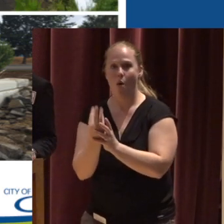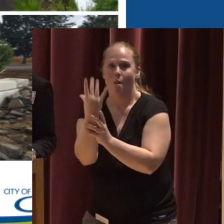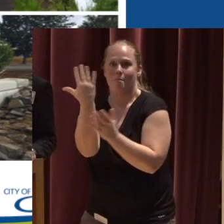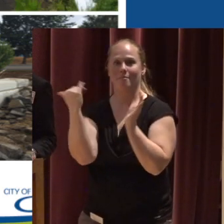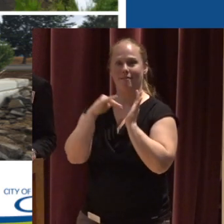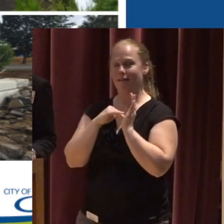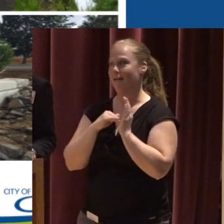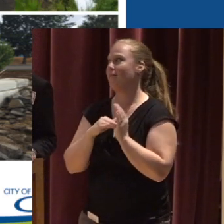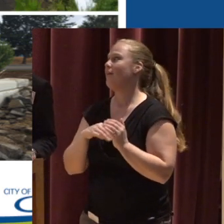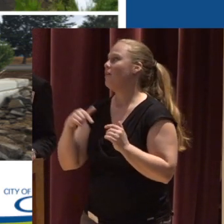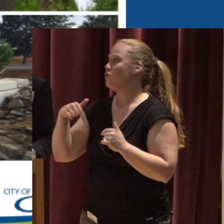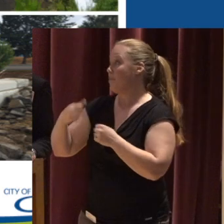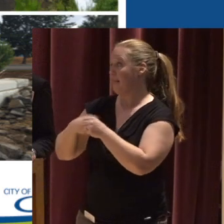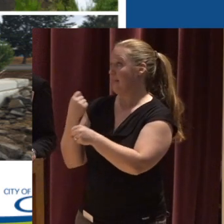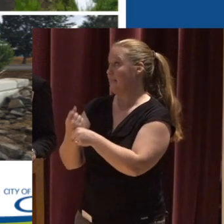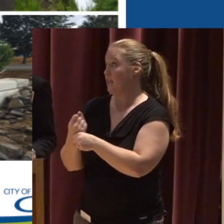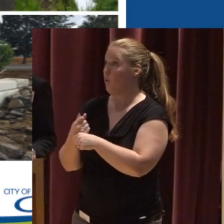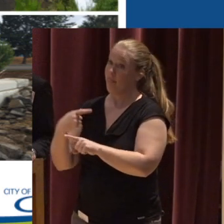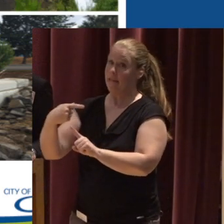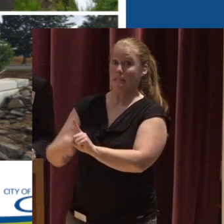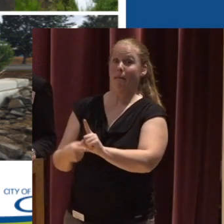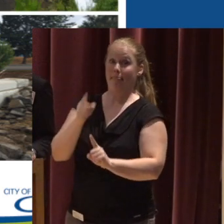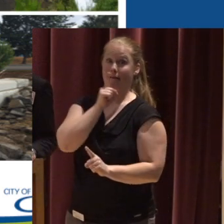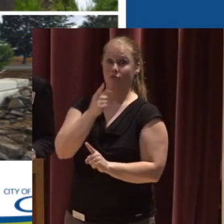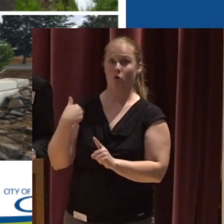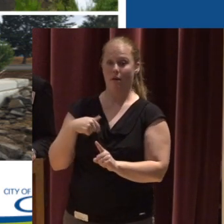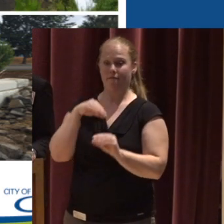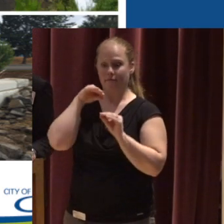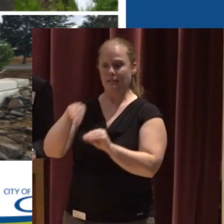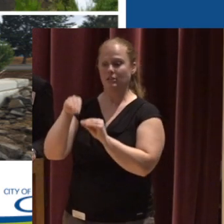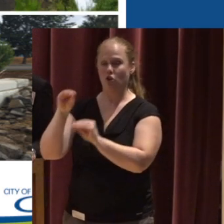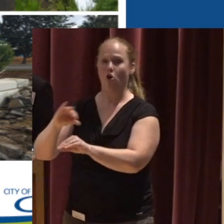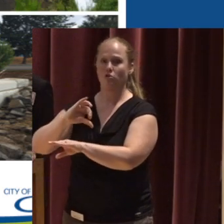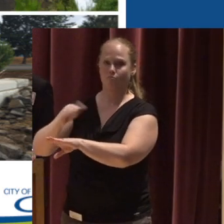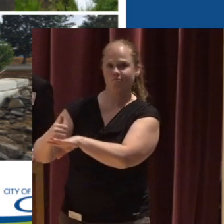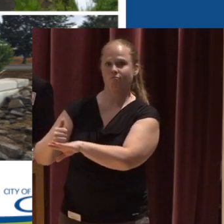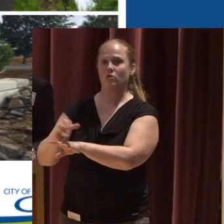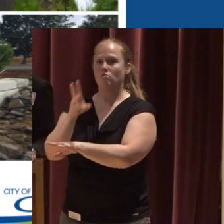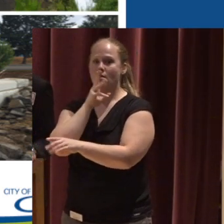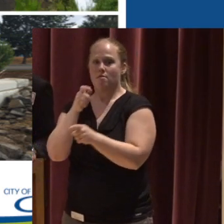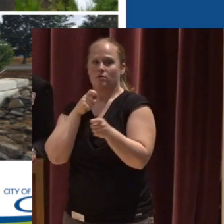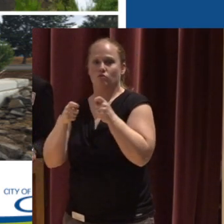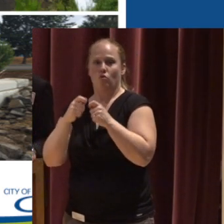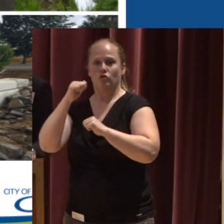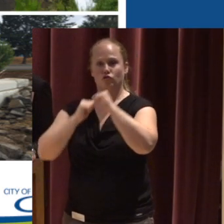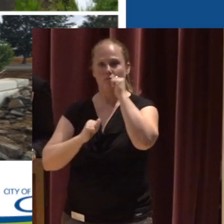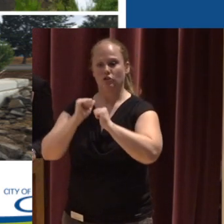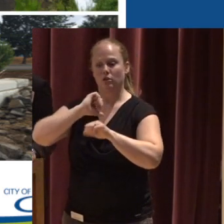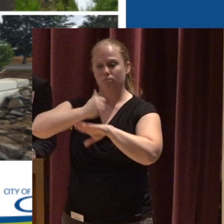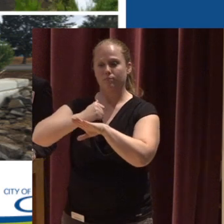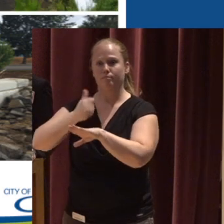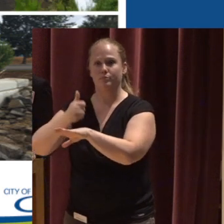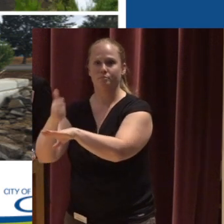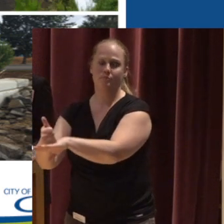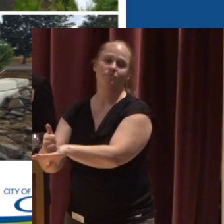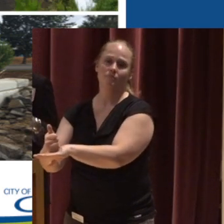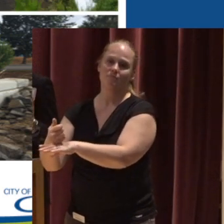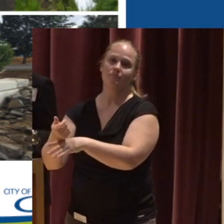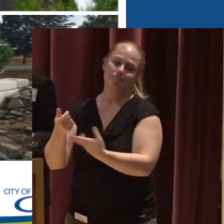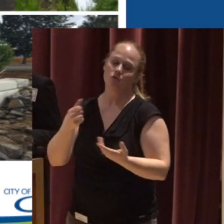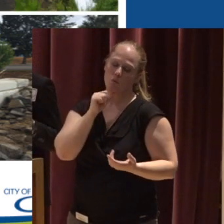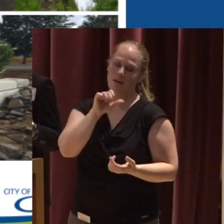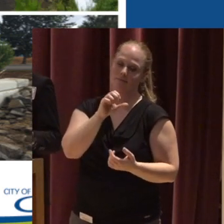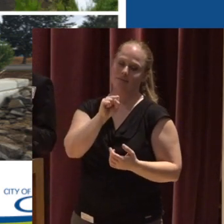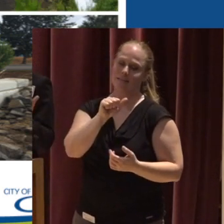And basically this month We've actually installed a water control structure In the area where we have the sandbag dams To permanently